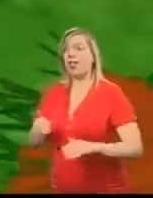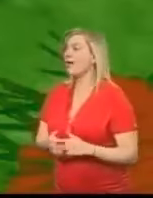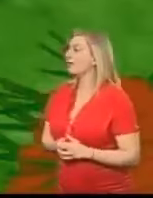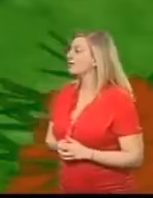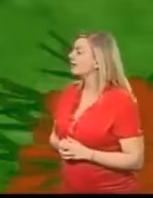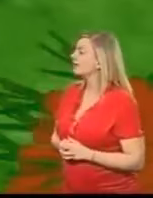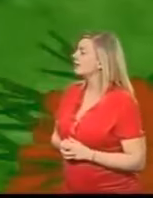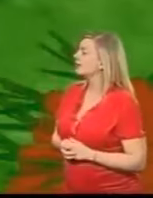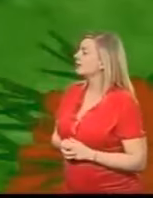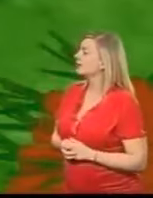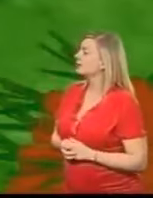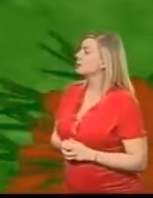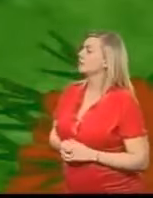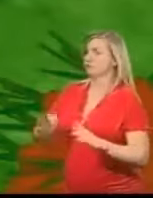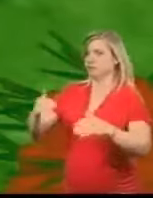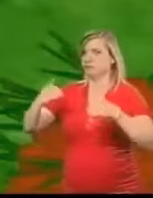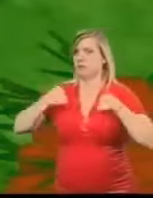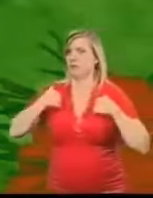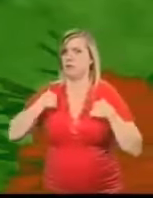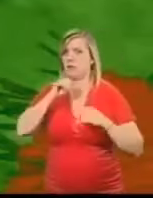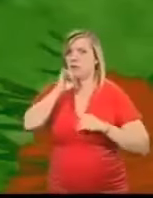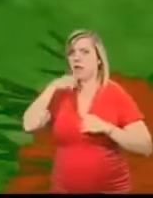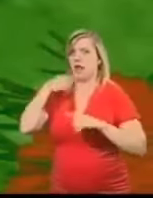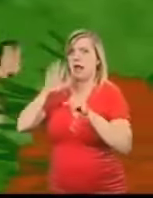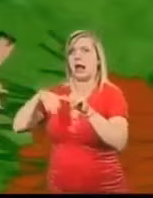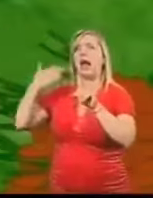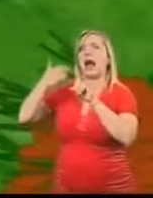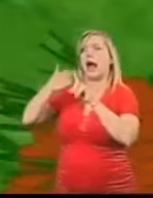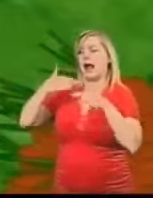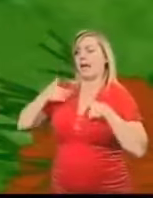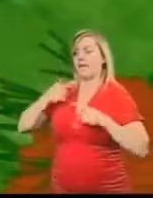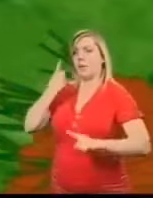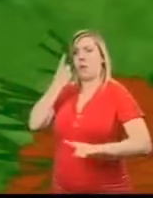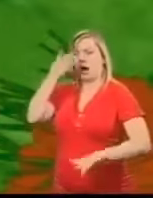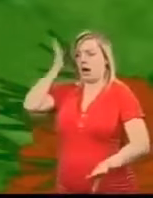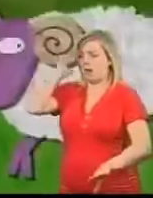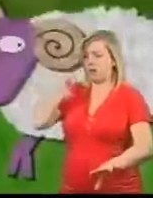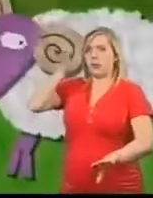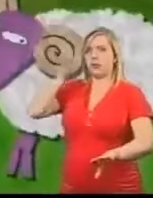Finally I will attempt to break all of these With a single Carroty chop